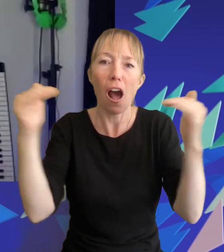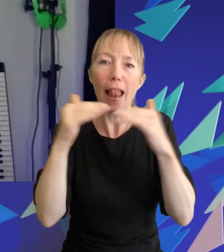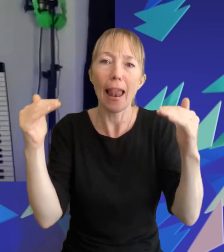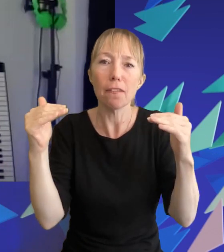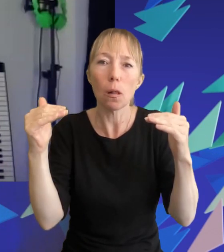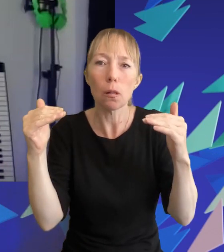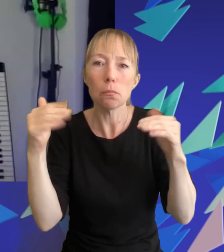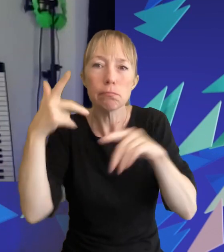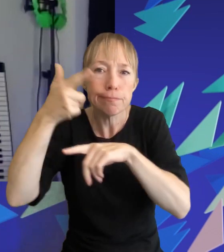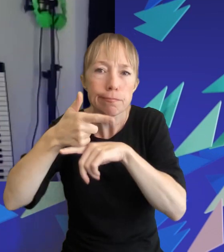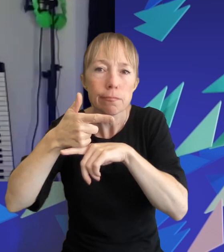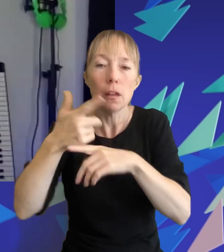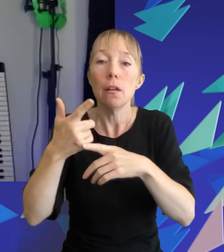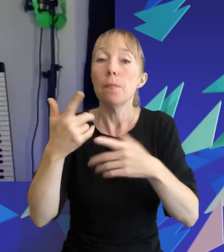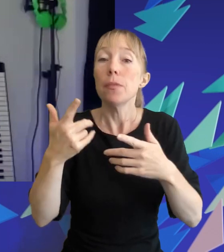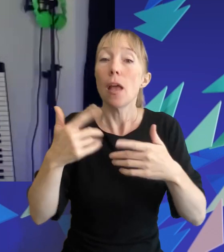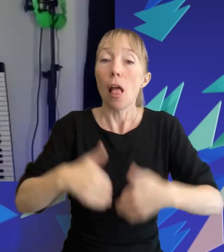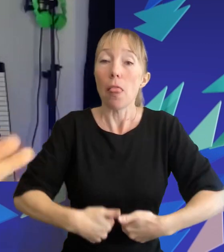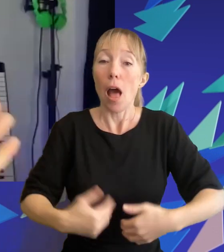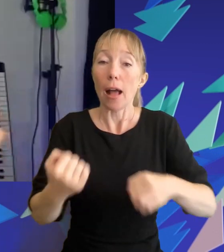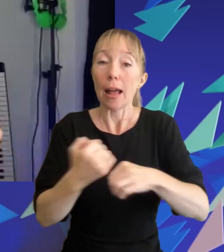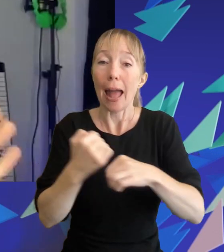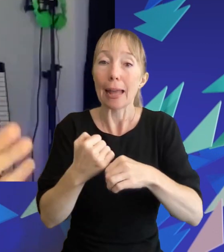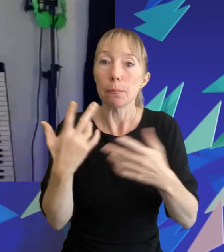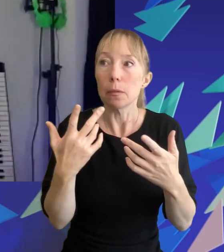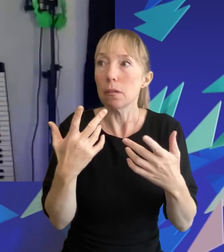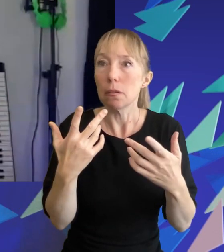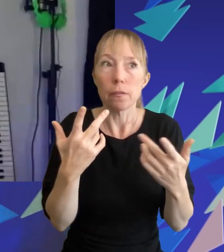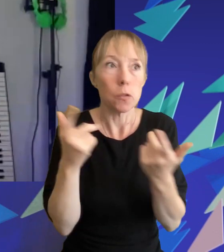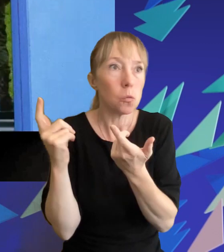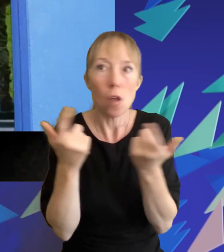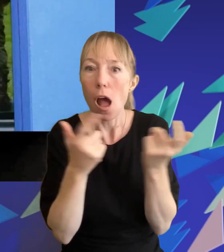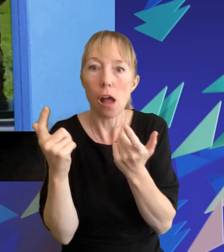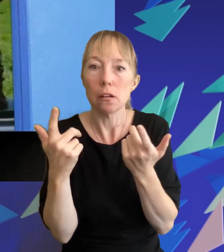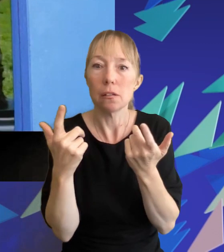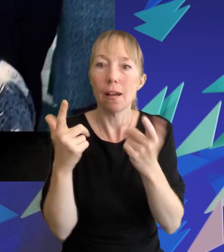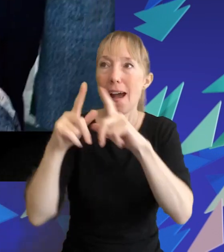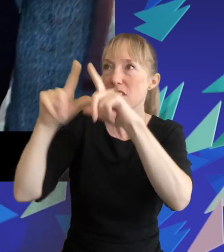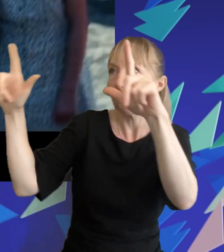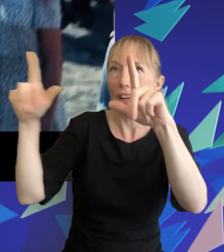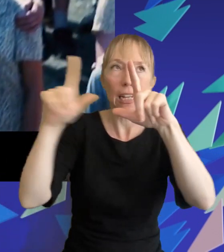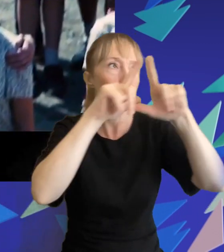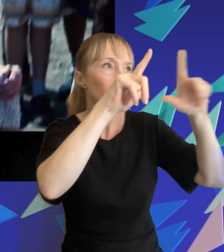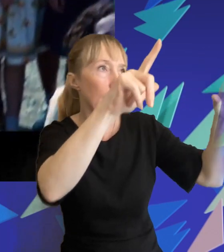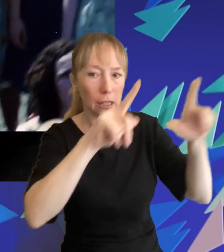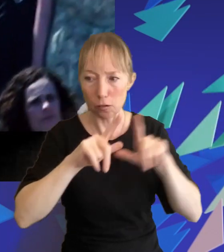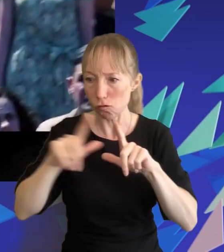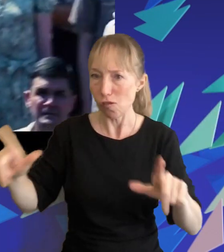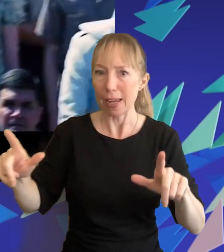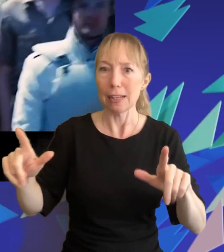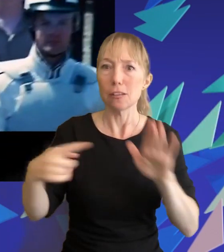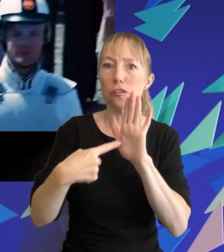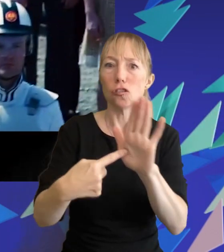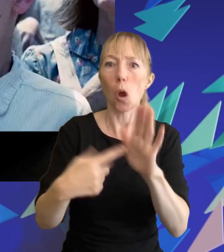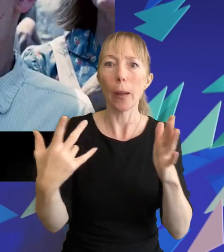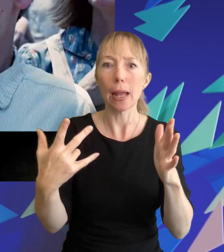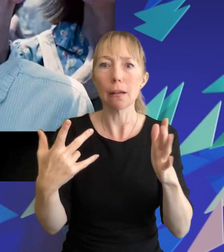in the hunger games there was the concept of you know everywhere you turned there were the screens playing the hunger games and i do think